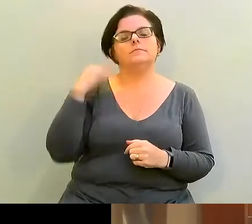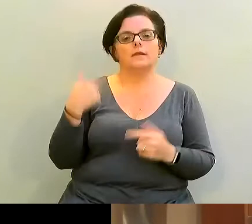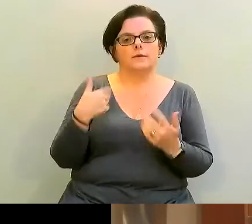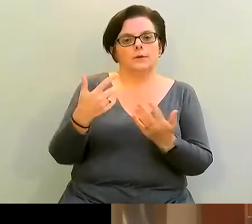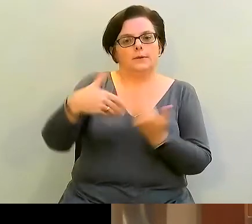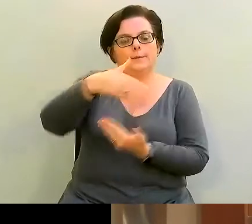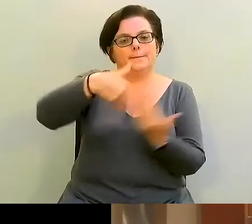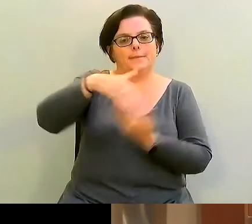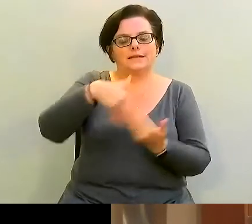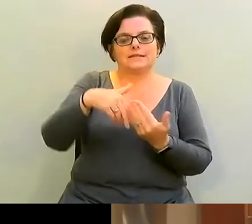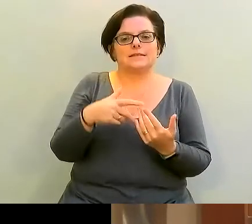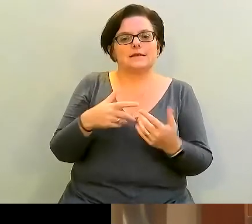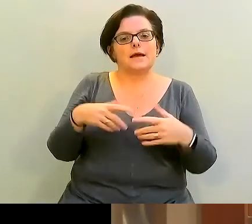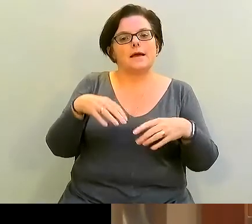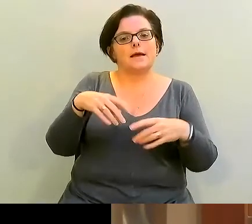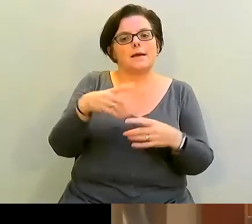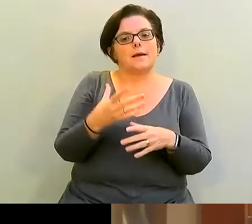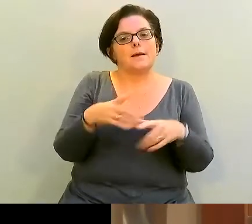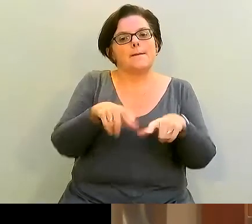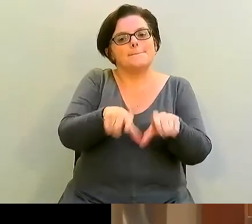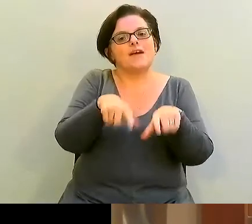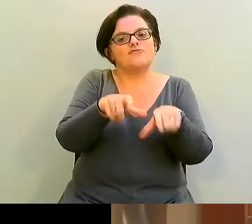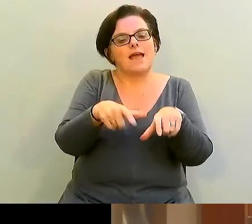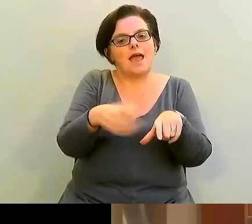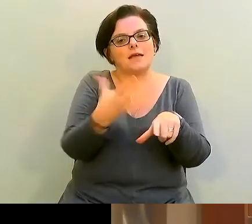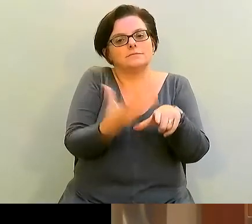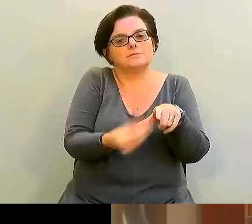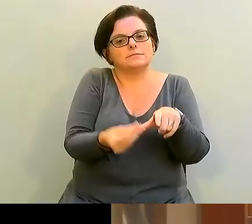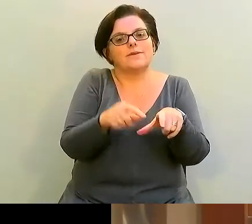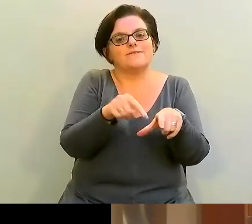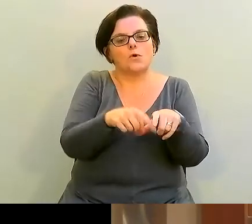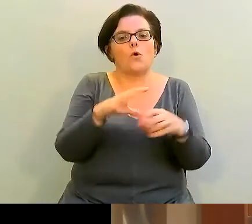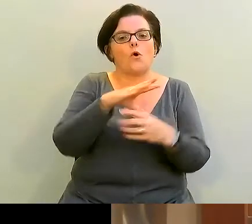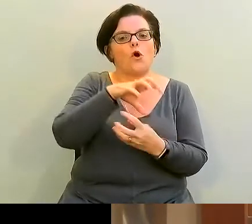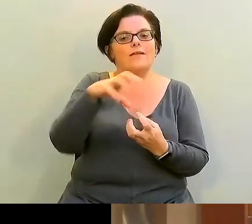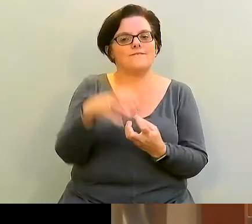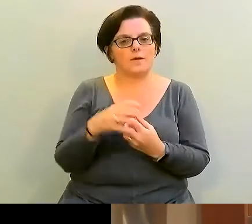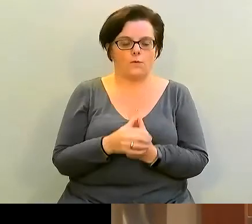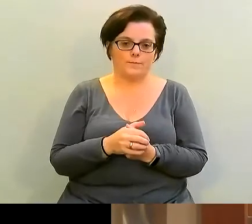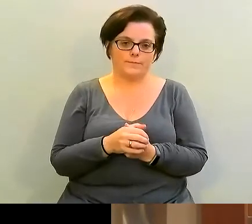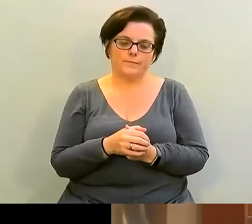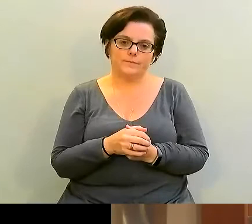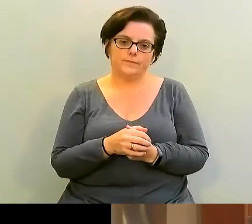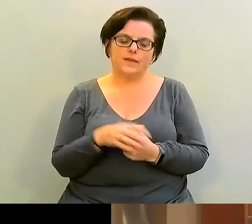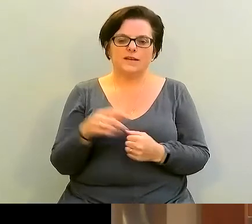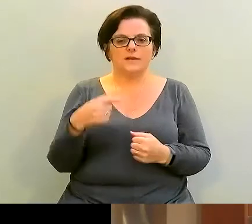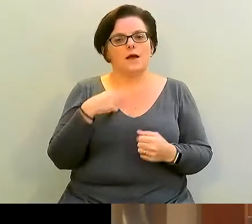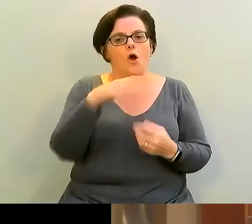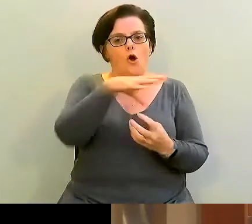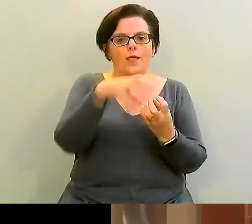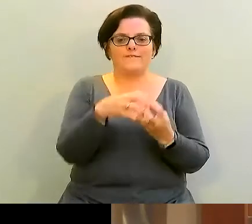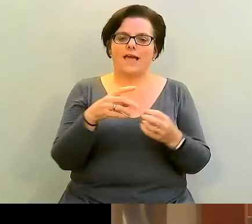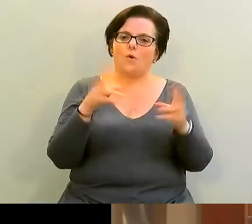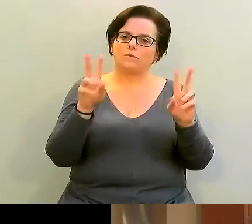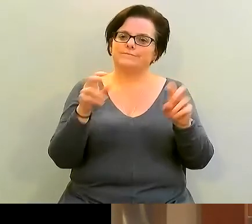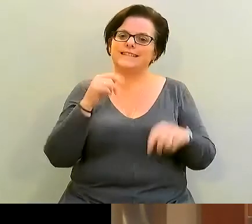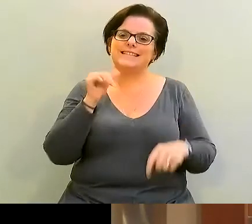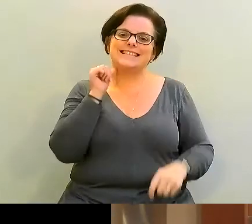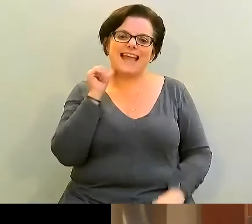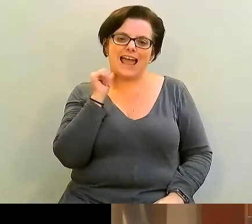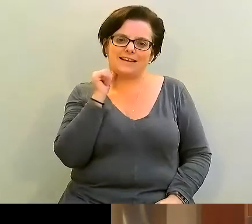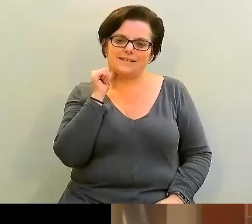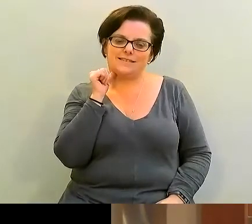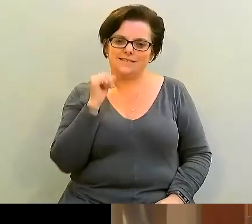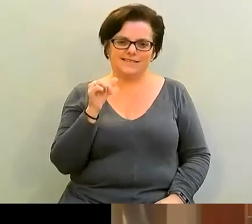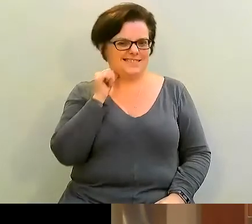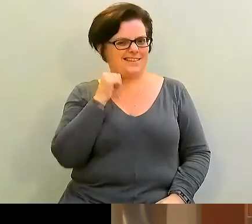for the cauliflower steak. Now, it might be unusual to call a piece of cauliflower steak, but with